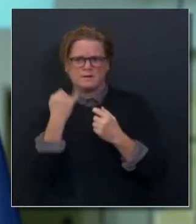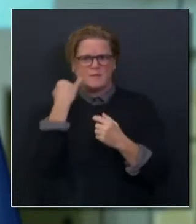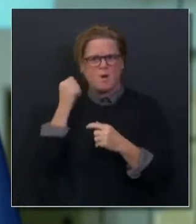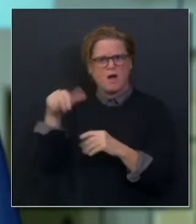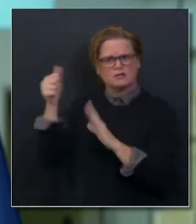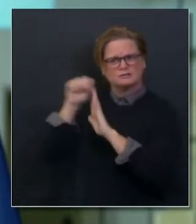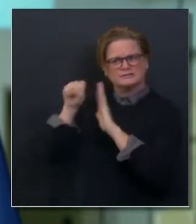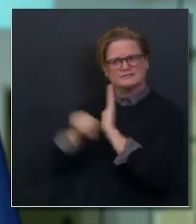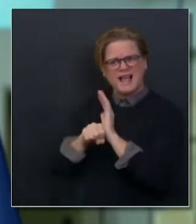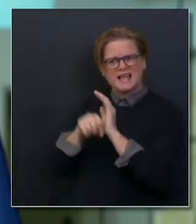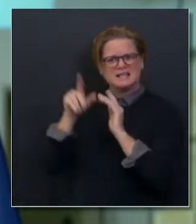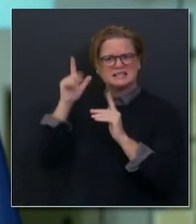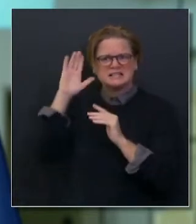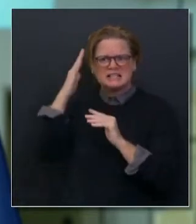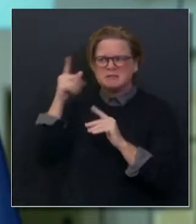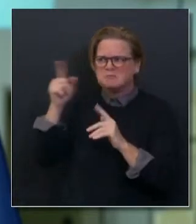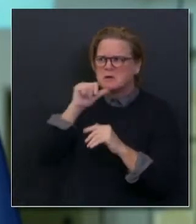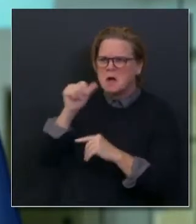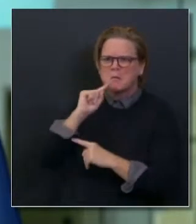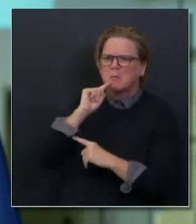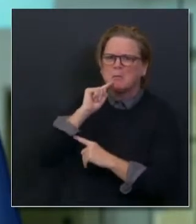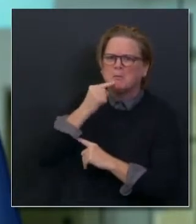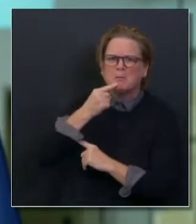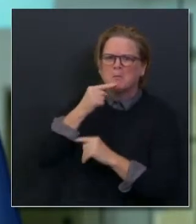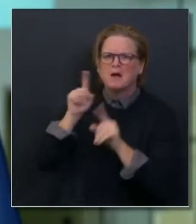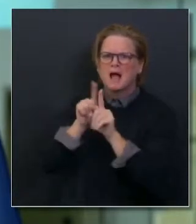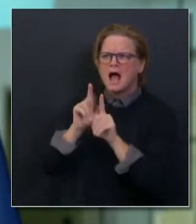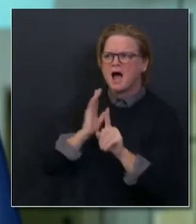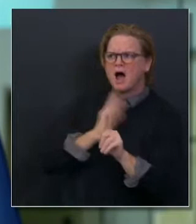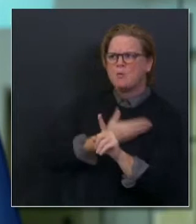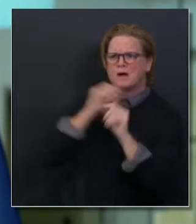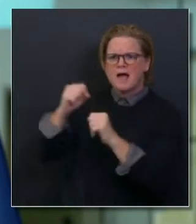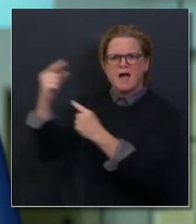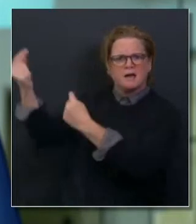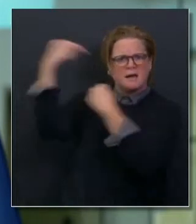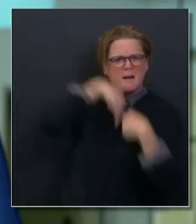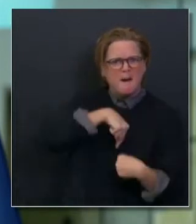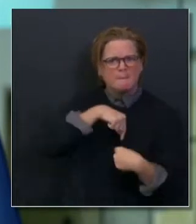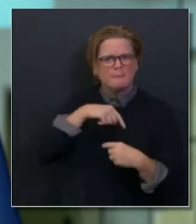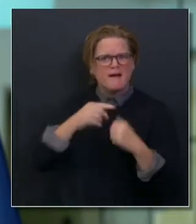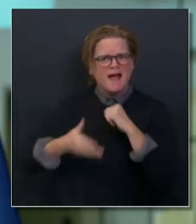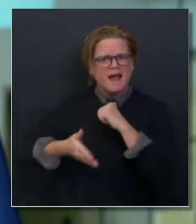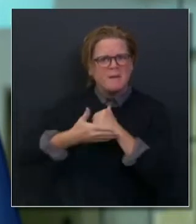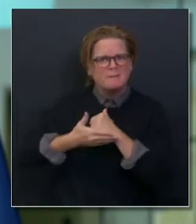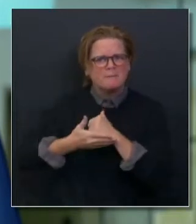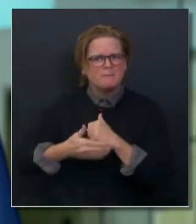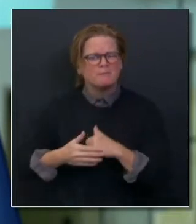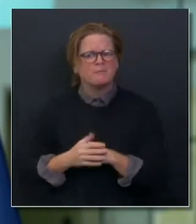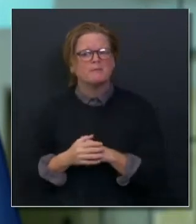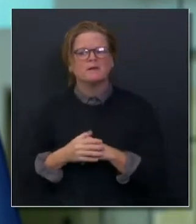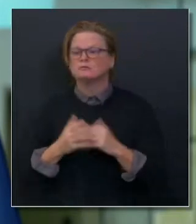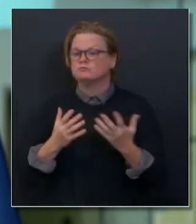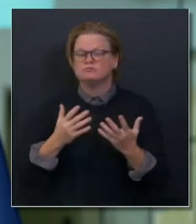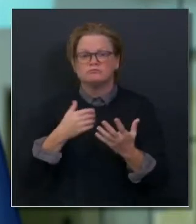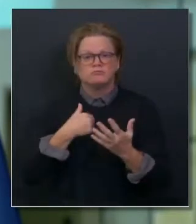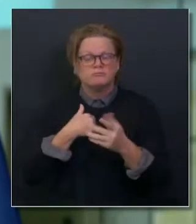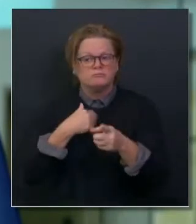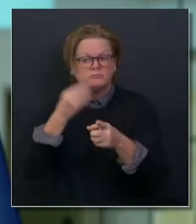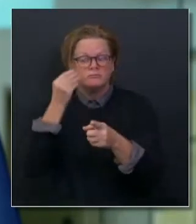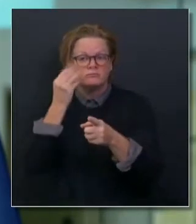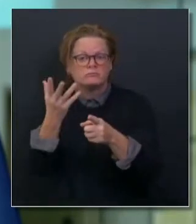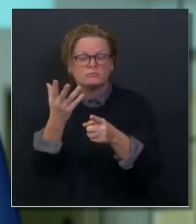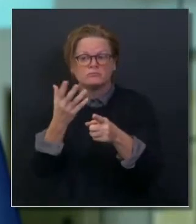a similar predicament. We are actually looking overseas, interestingly, to potentially recruit